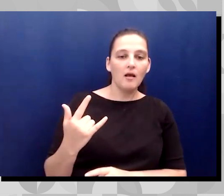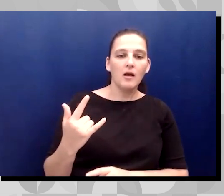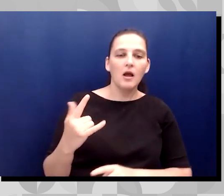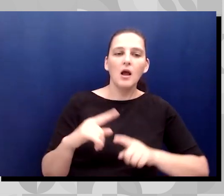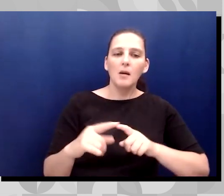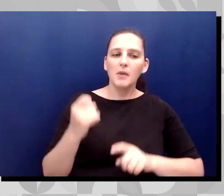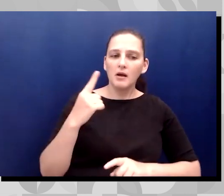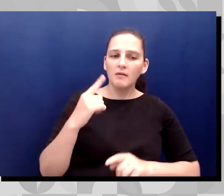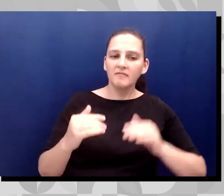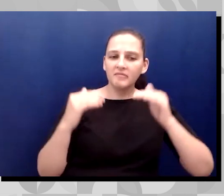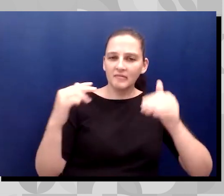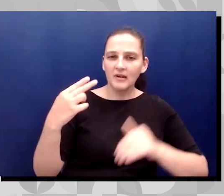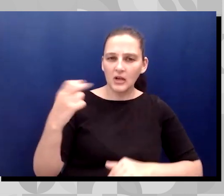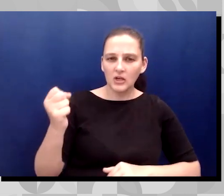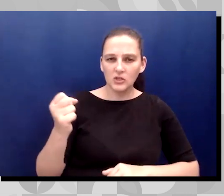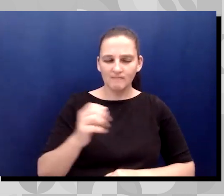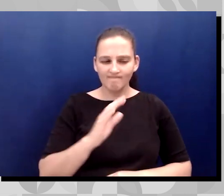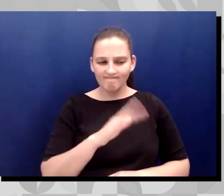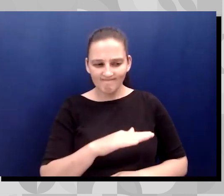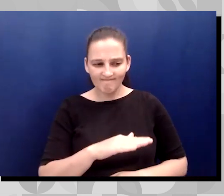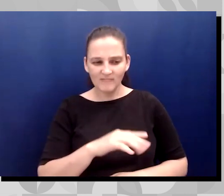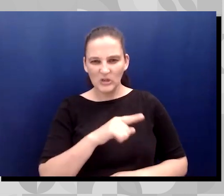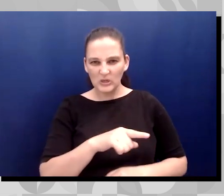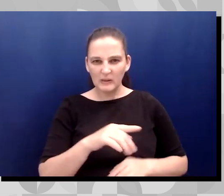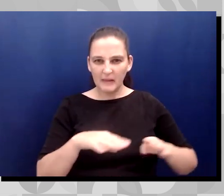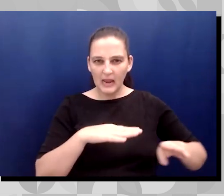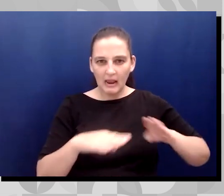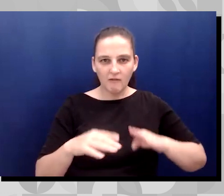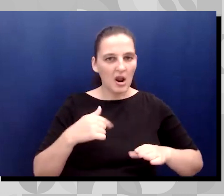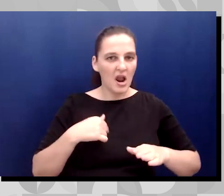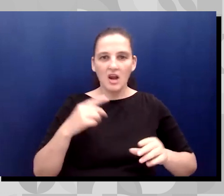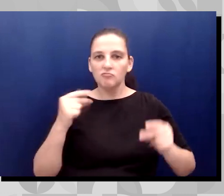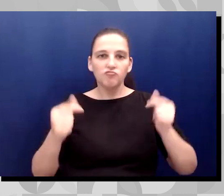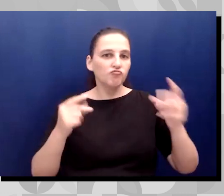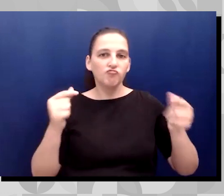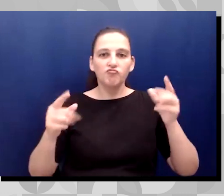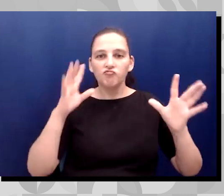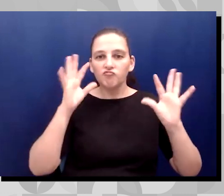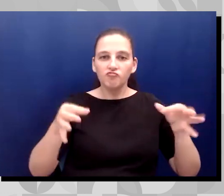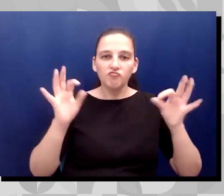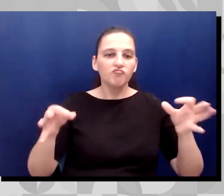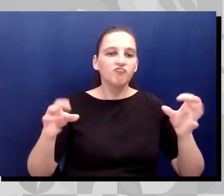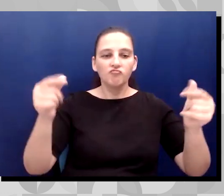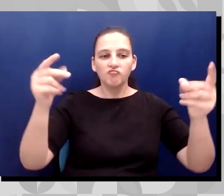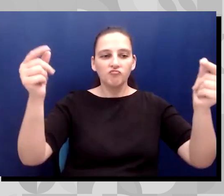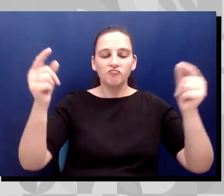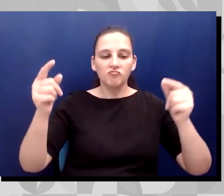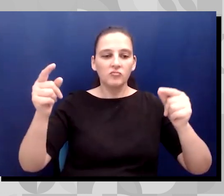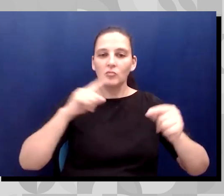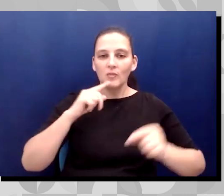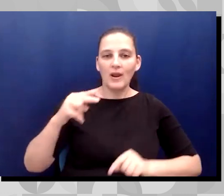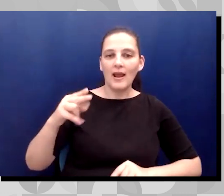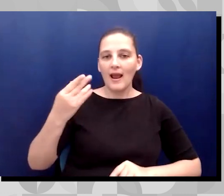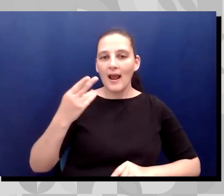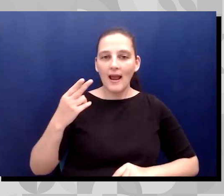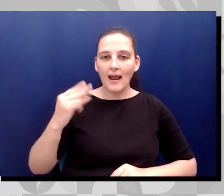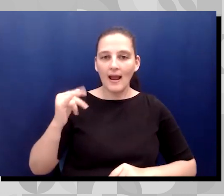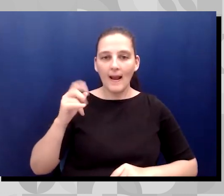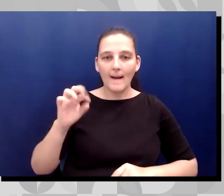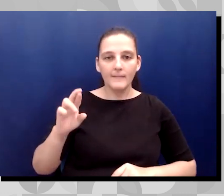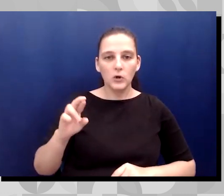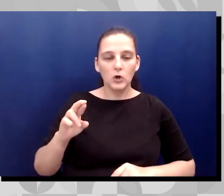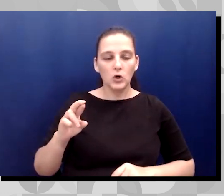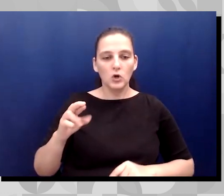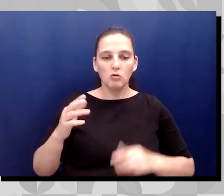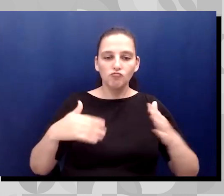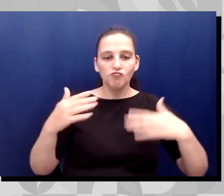behavior, like being impulsive and also hyperactive. And in 2005,